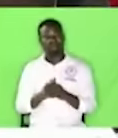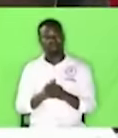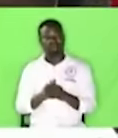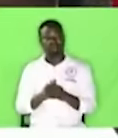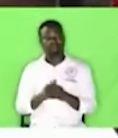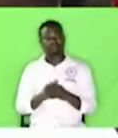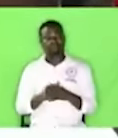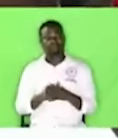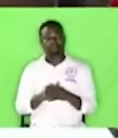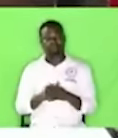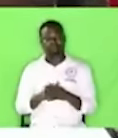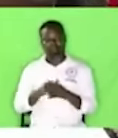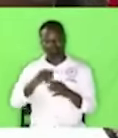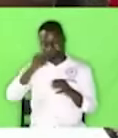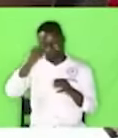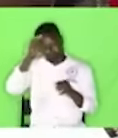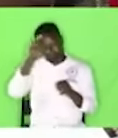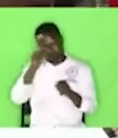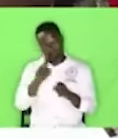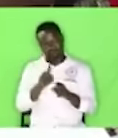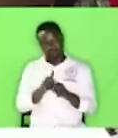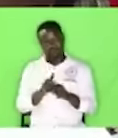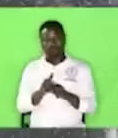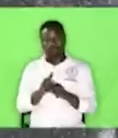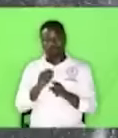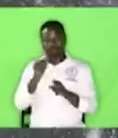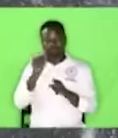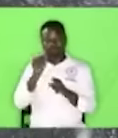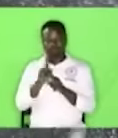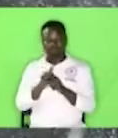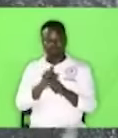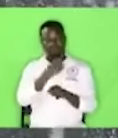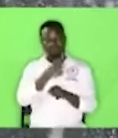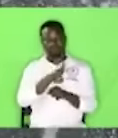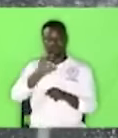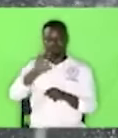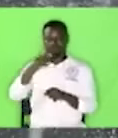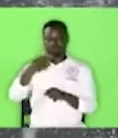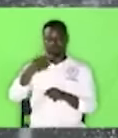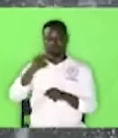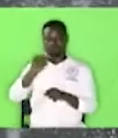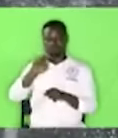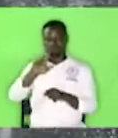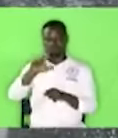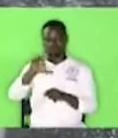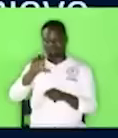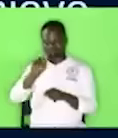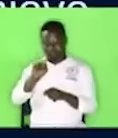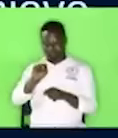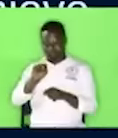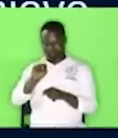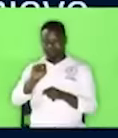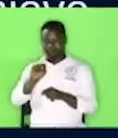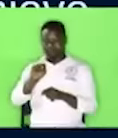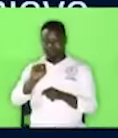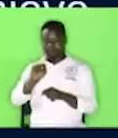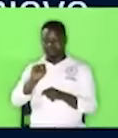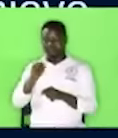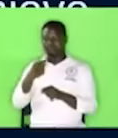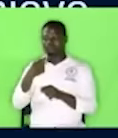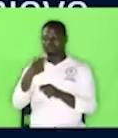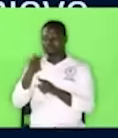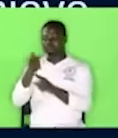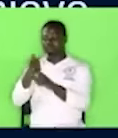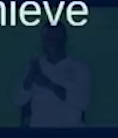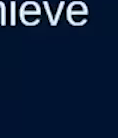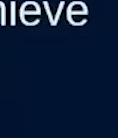Brothers, Dr. Charles Blair has said this. Charles Blair was the founder